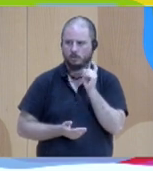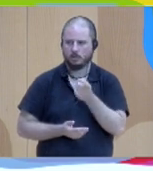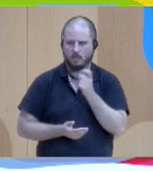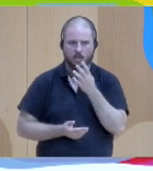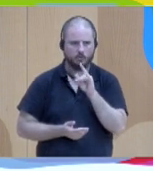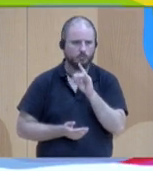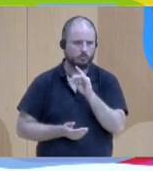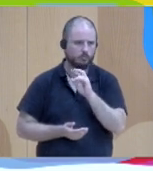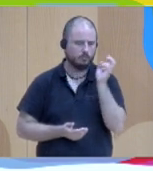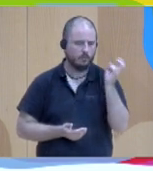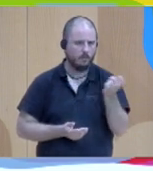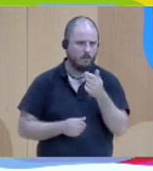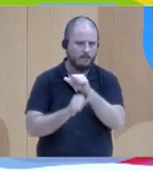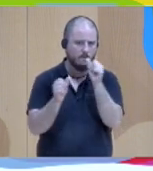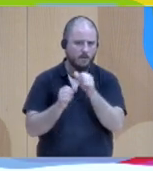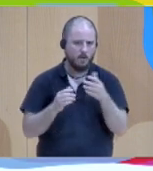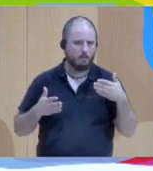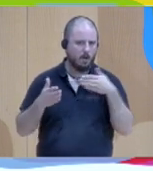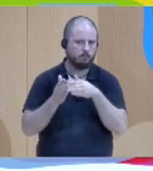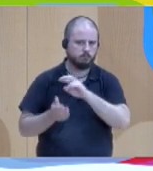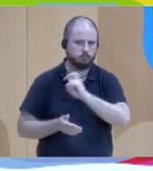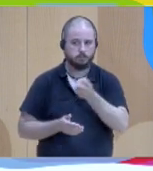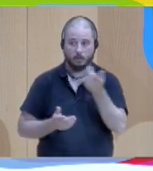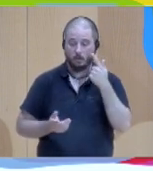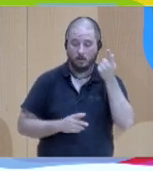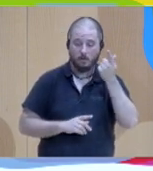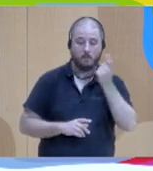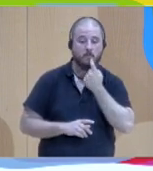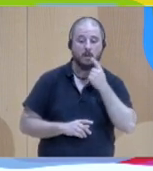of your cases would be like this?